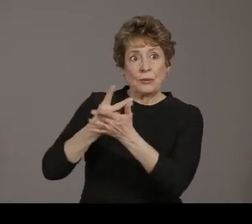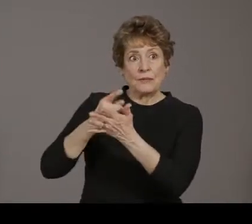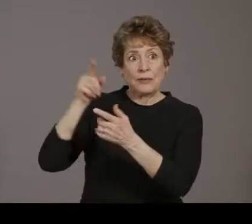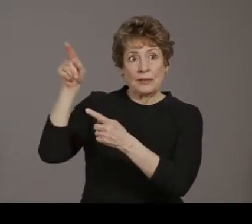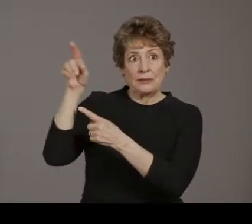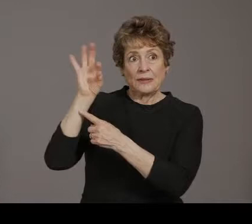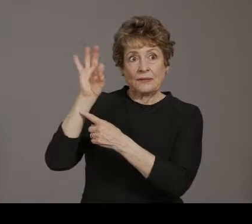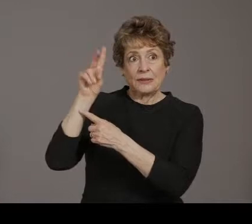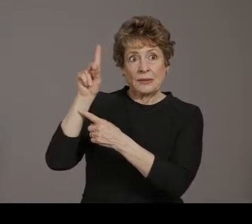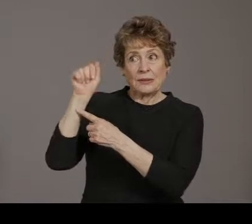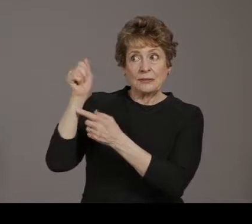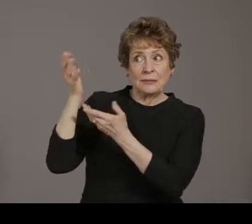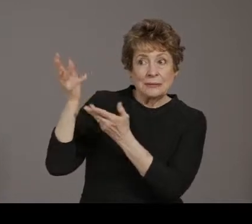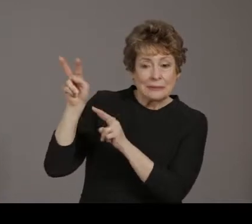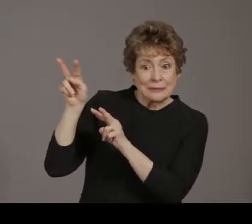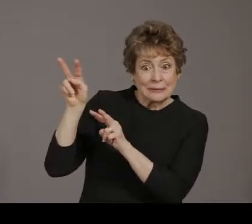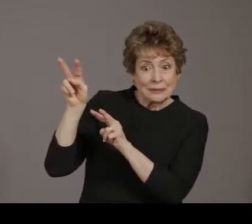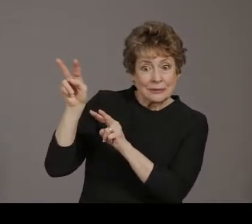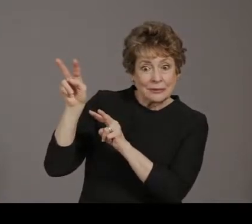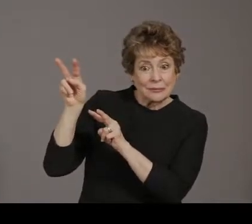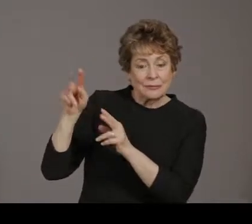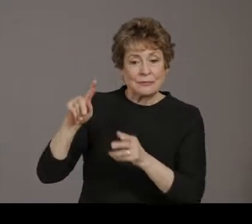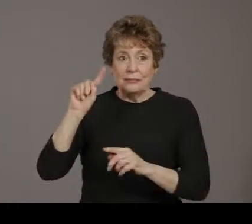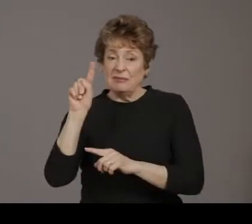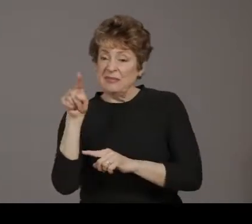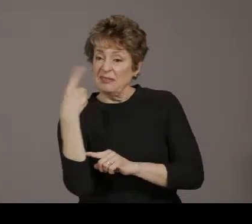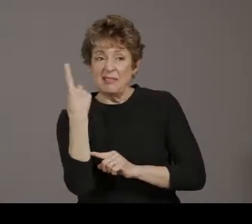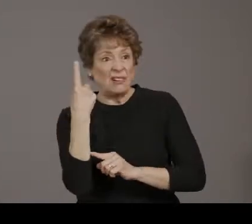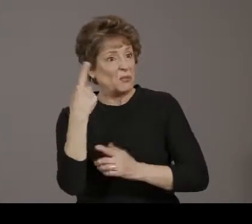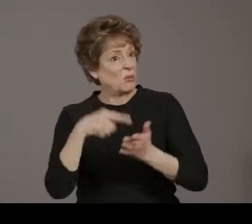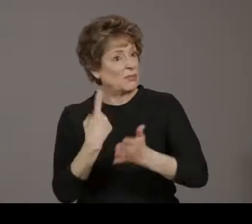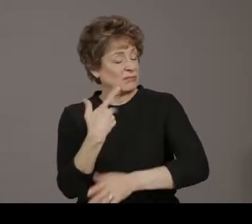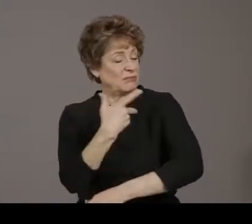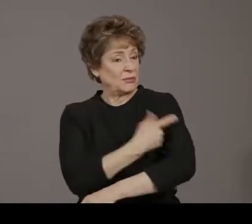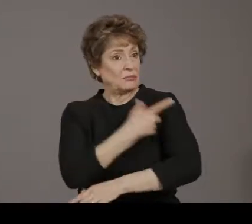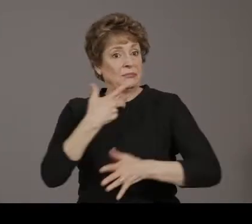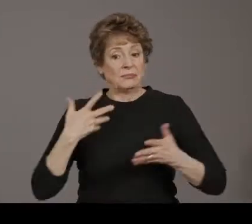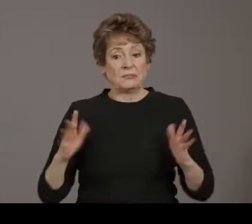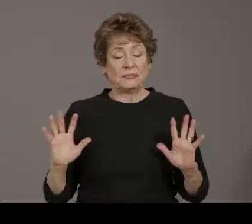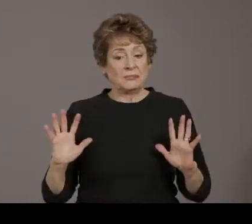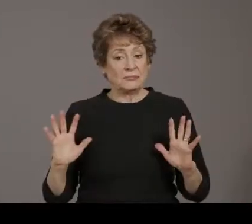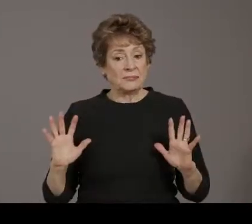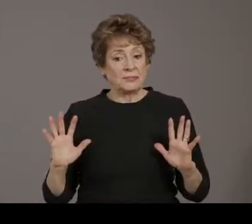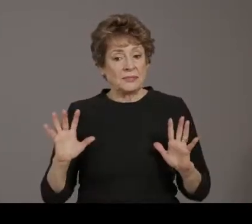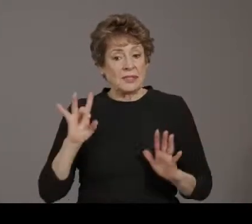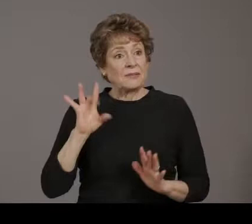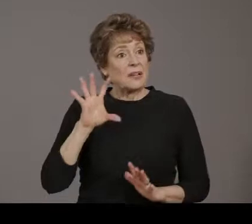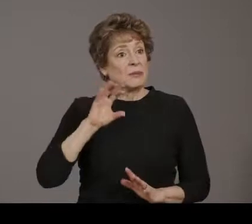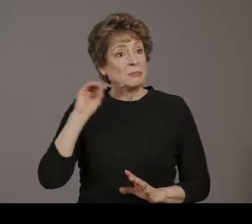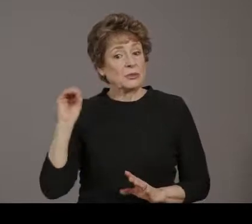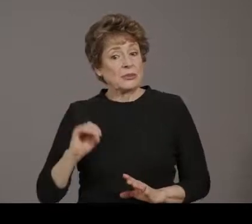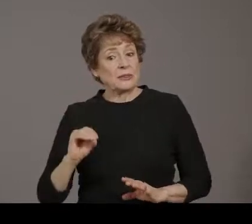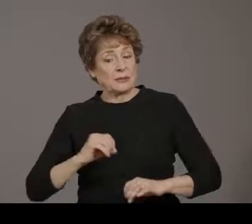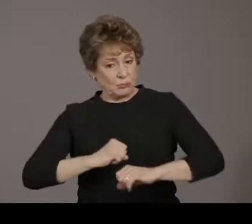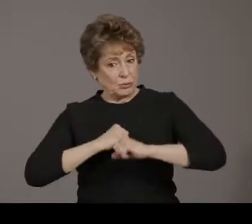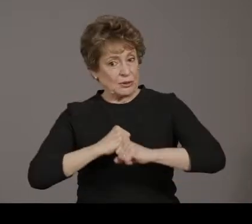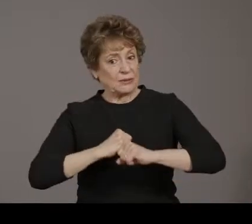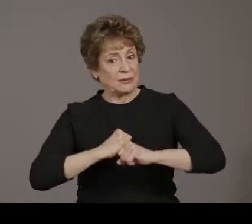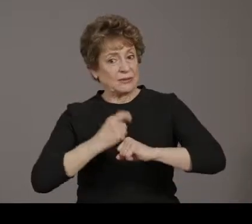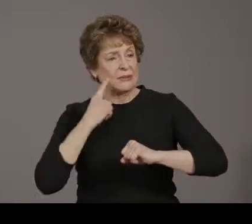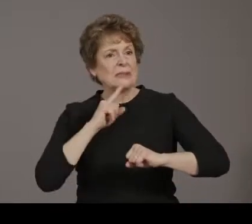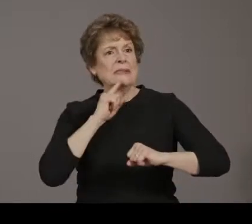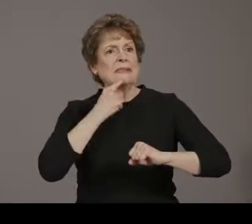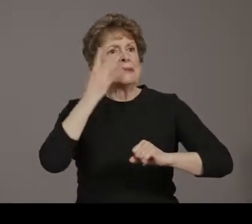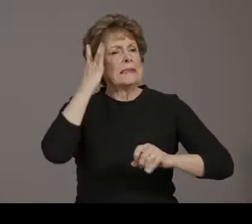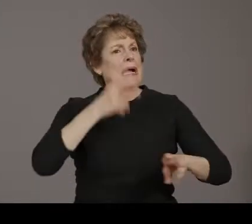effectiveness against severe disease, 100% protective against hospitalization, and death from COVID-19. So this